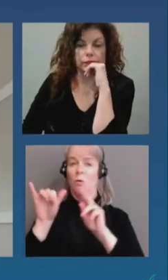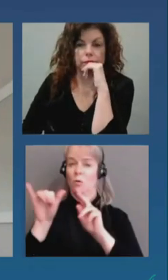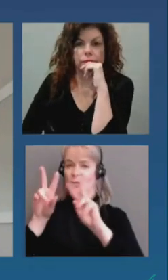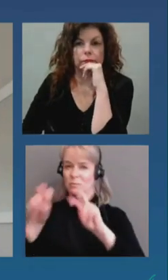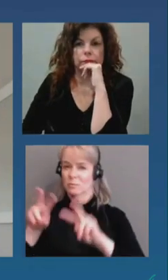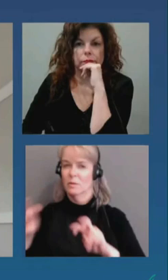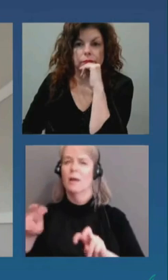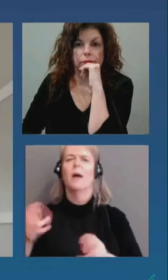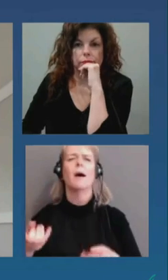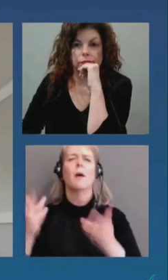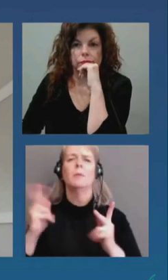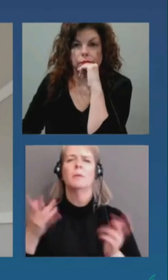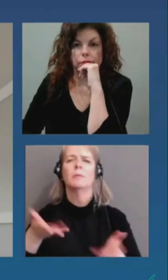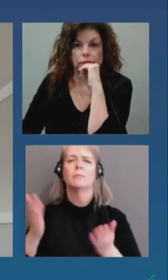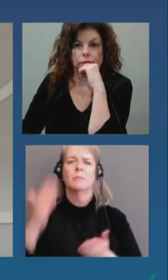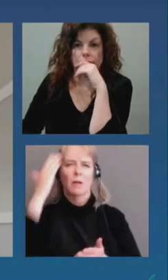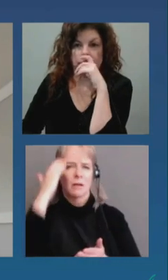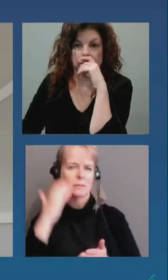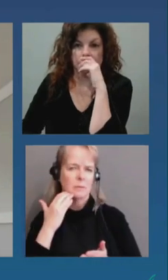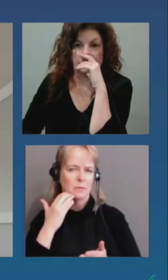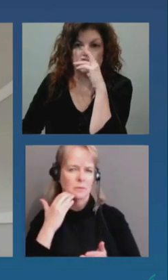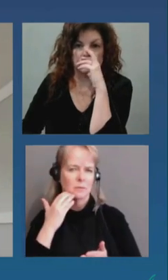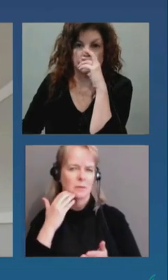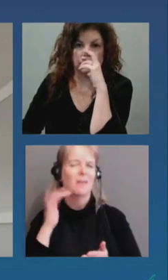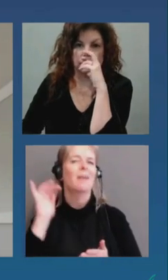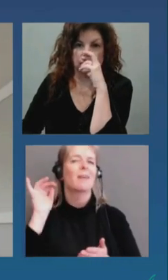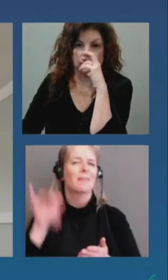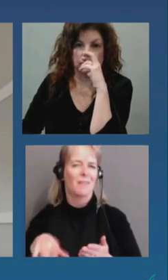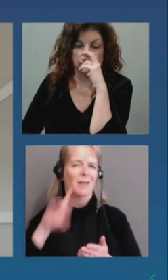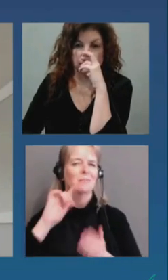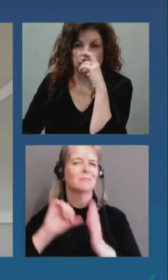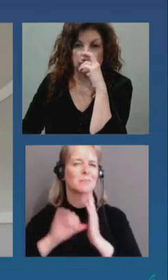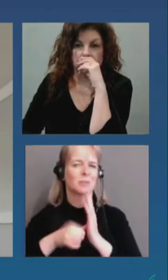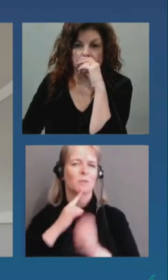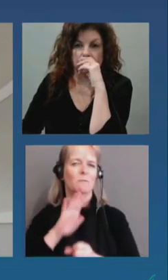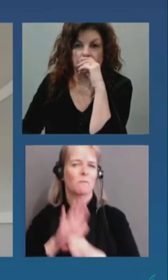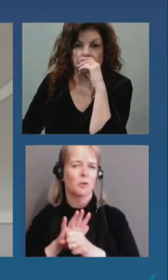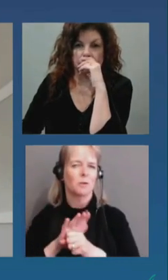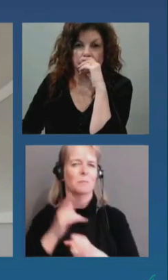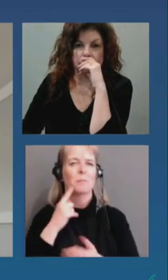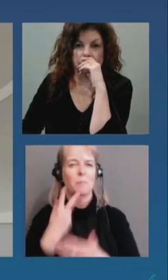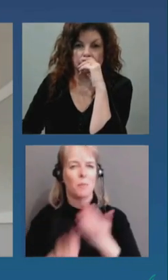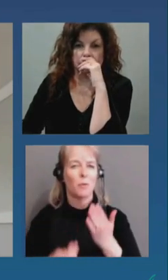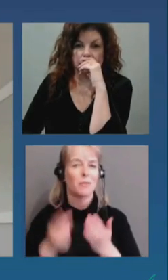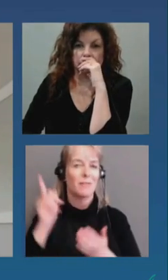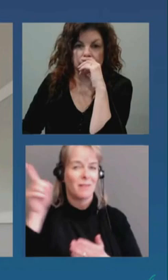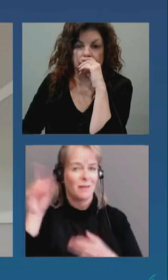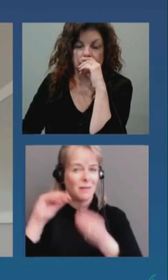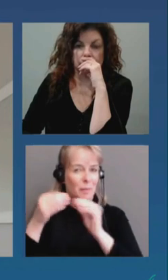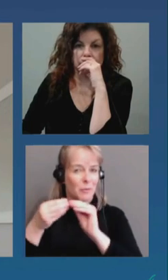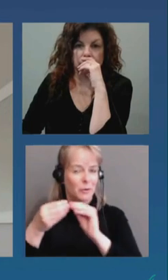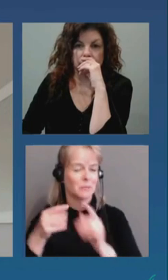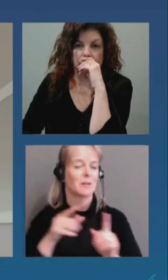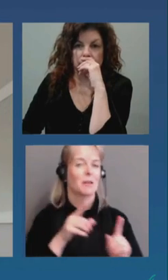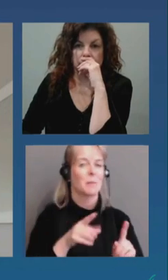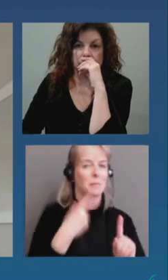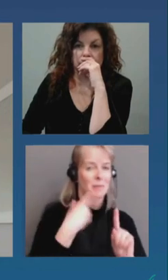underline and confirm that we're on the right track. But I do think, you know, that it is worth